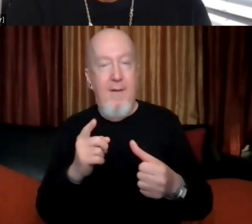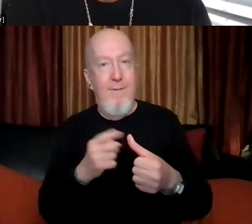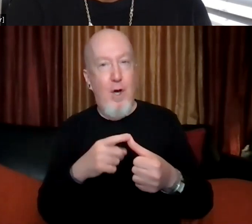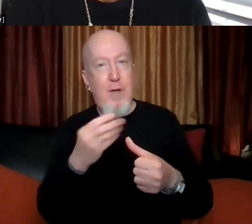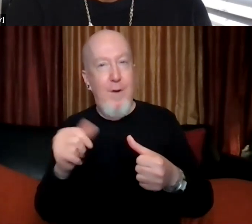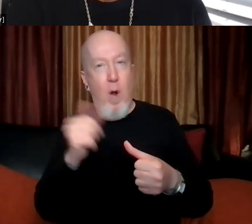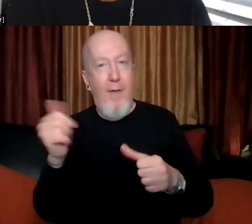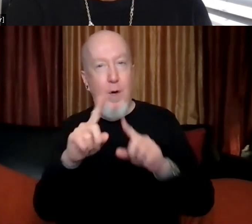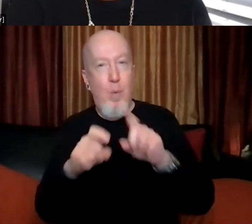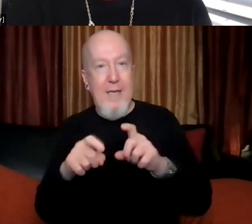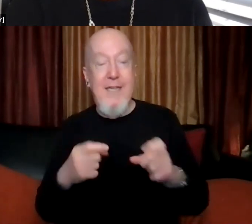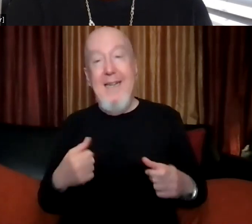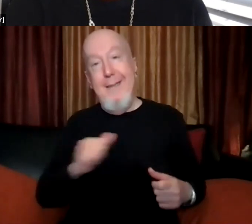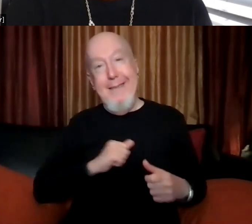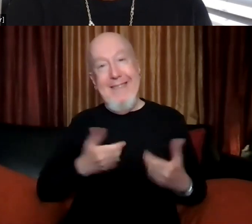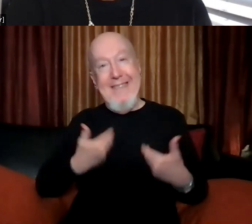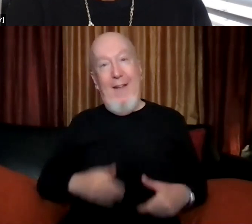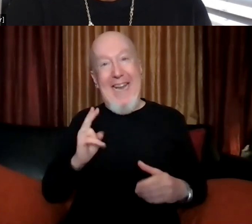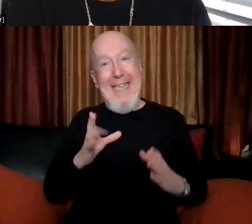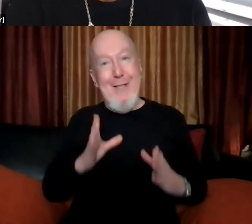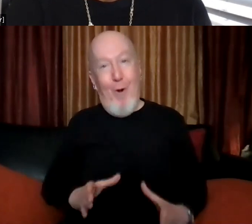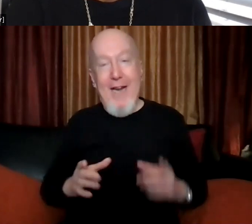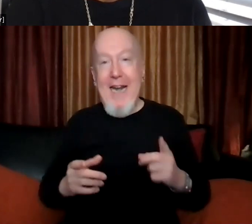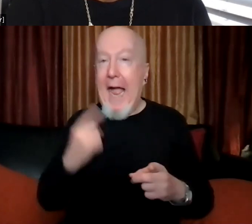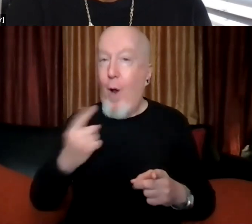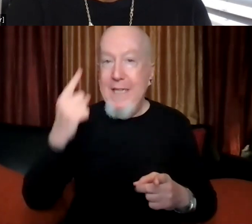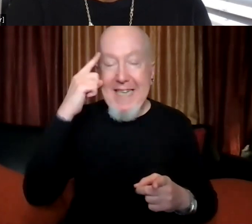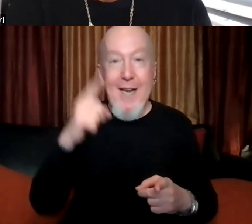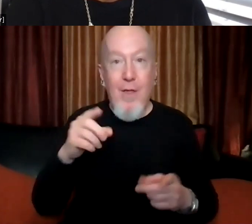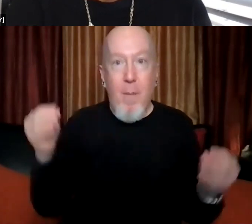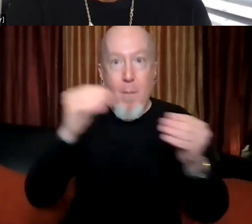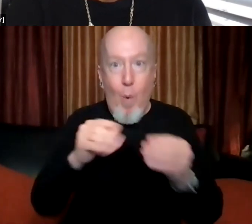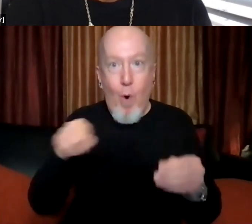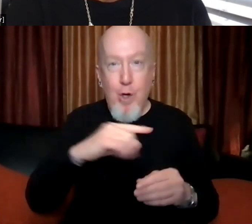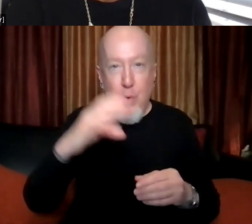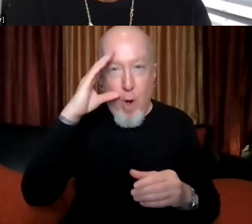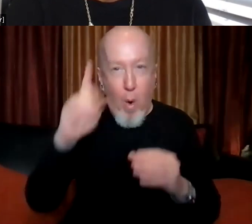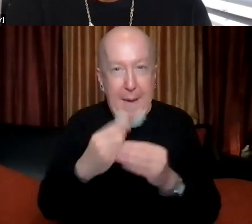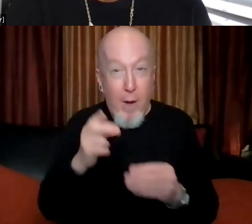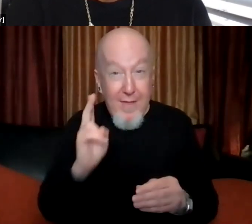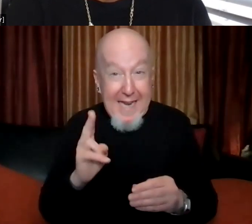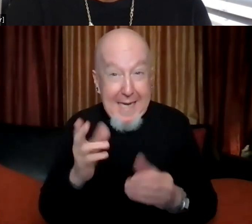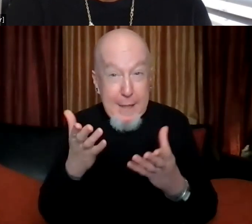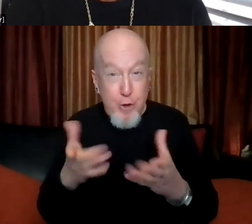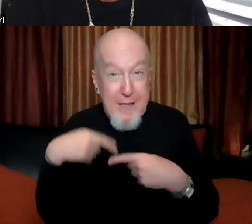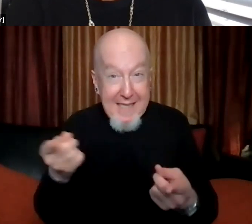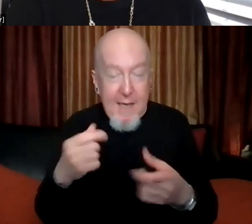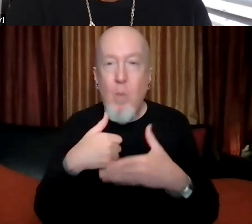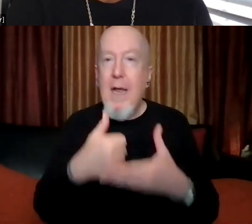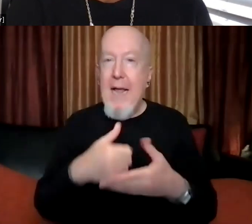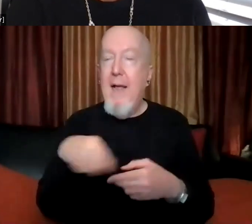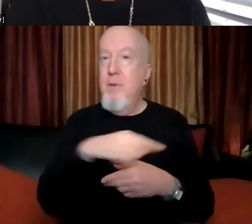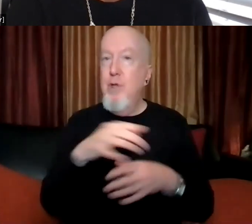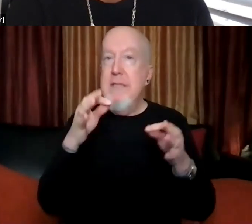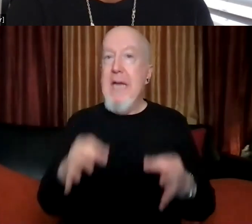as a historian, I always think knowing more about history is going to help us, um, think about what's the right course of action in, in the present.